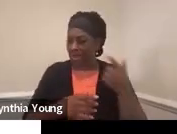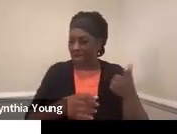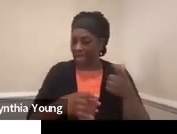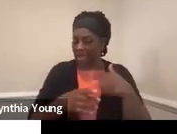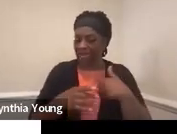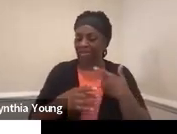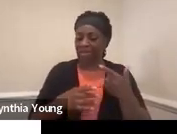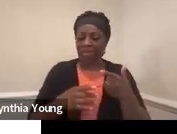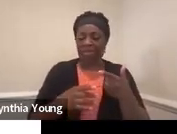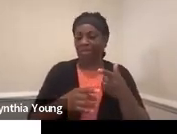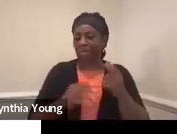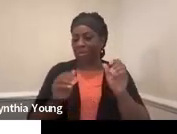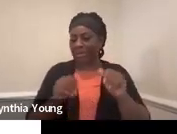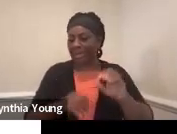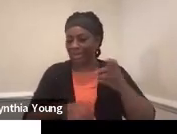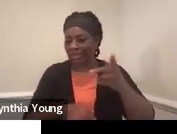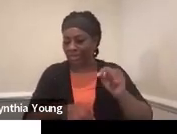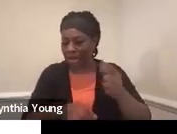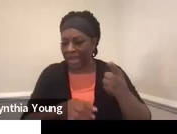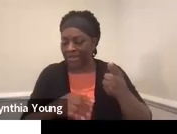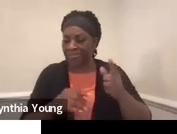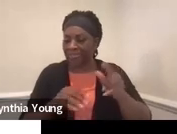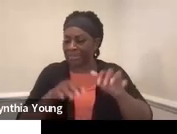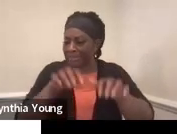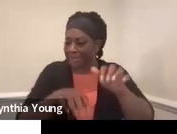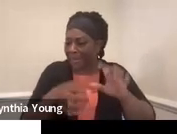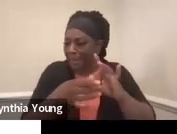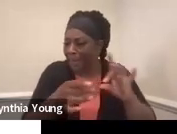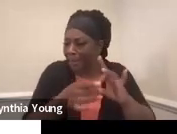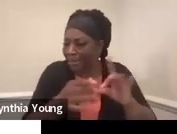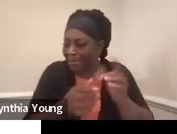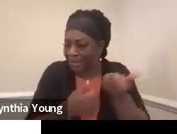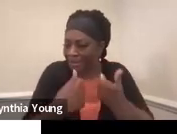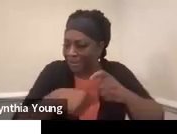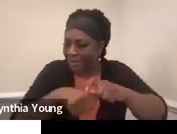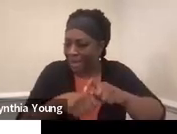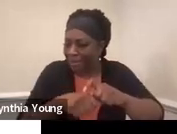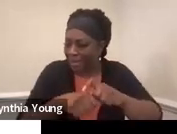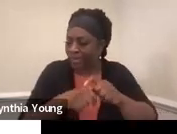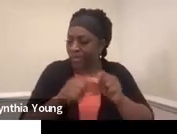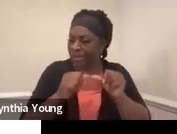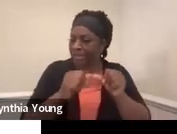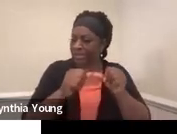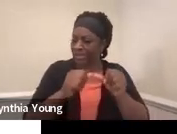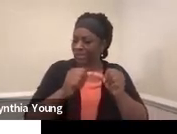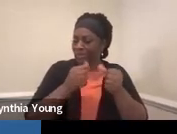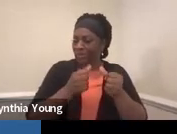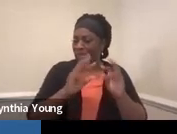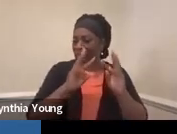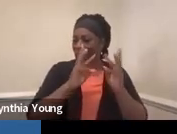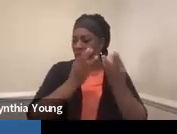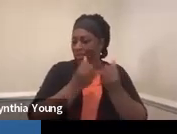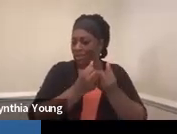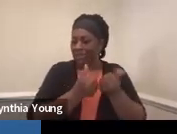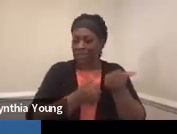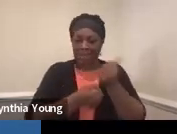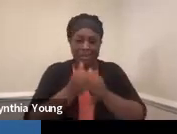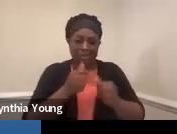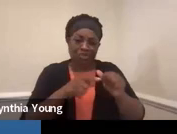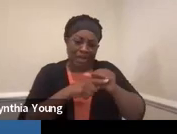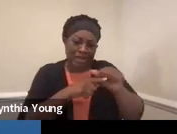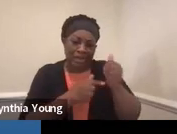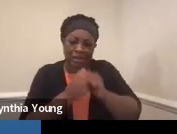box check-ins as we go through, so we will make sure to get to any questions that you may